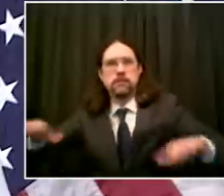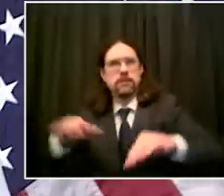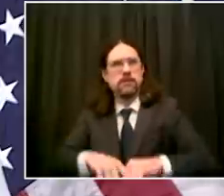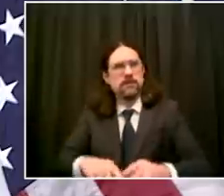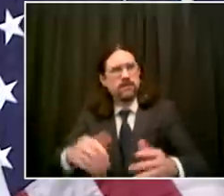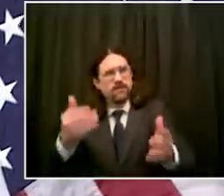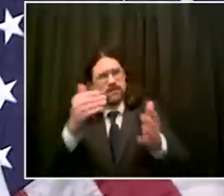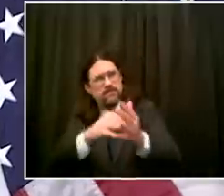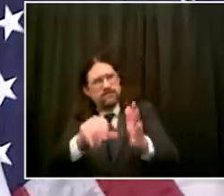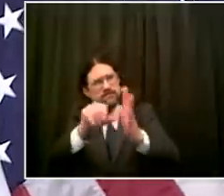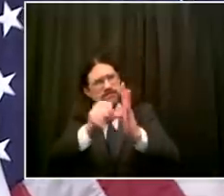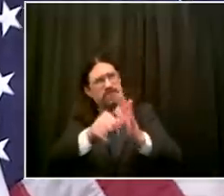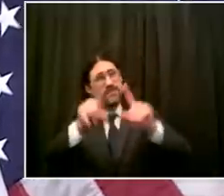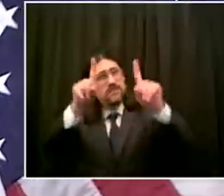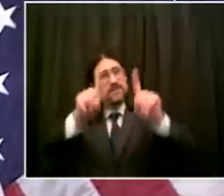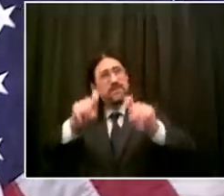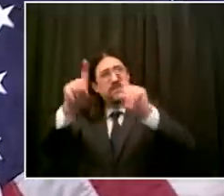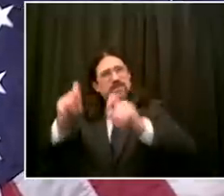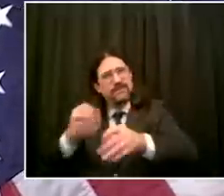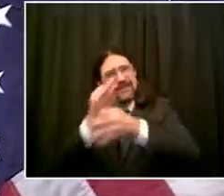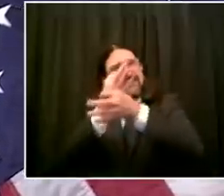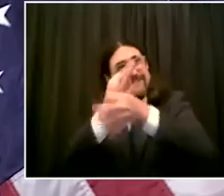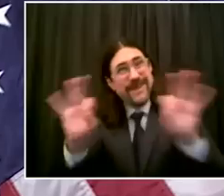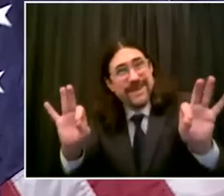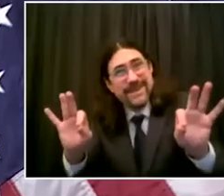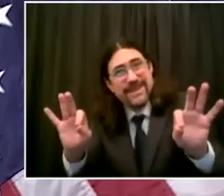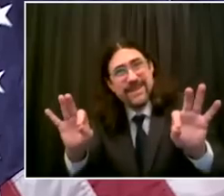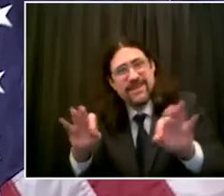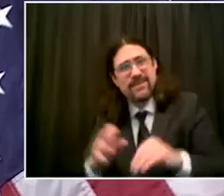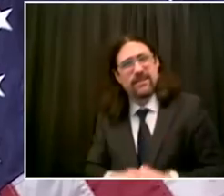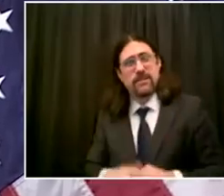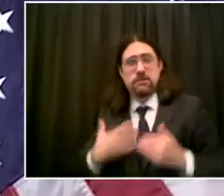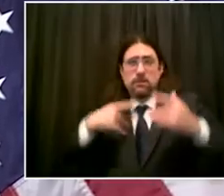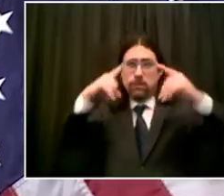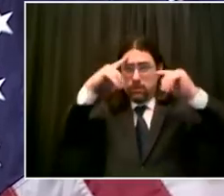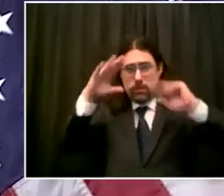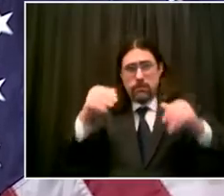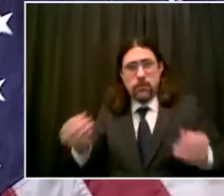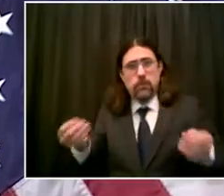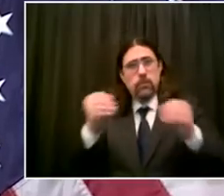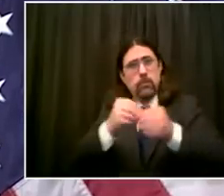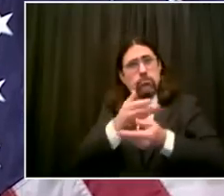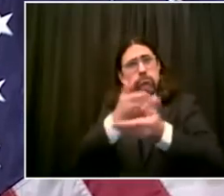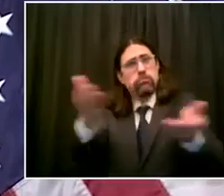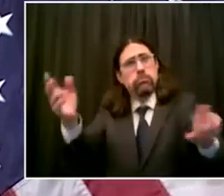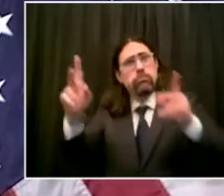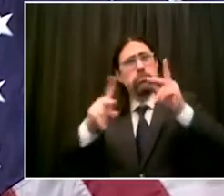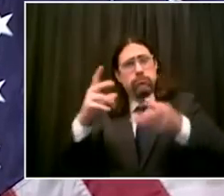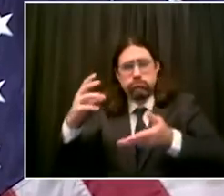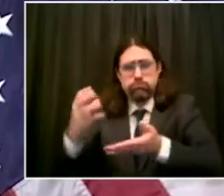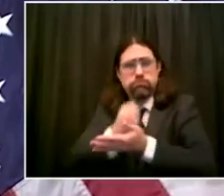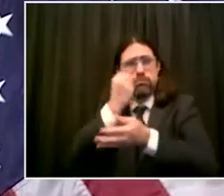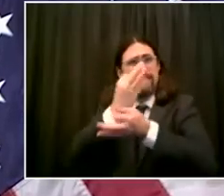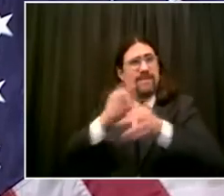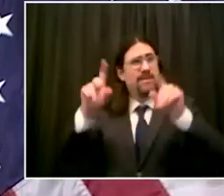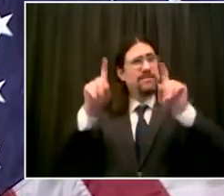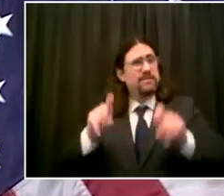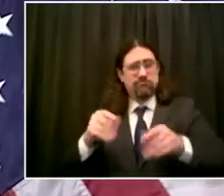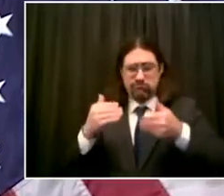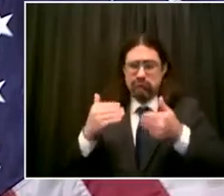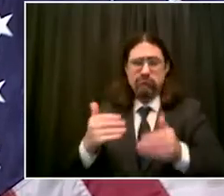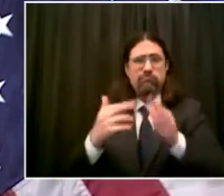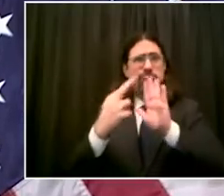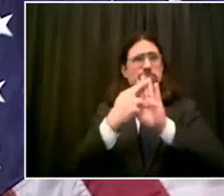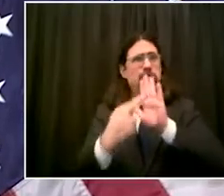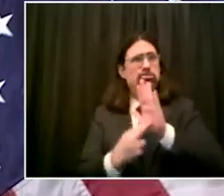hello mr mayor i hope you're doing well uh my question has to do with the uh city's